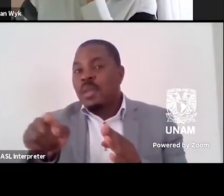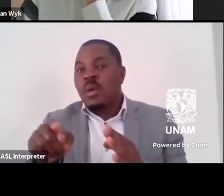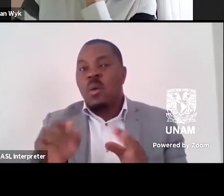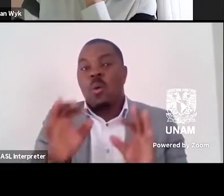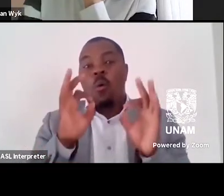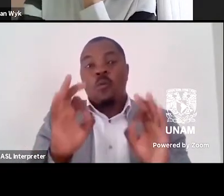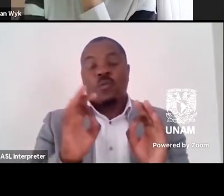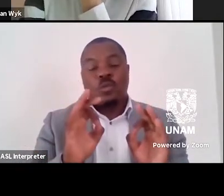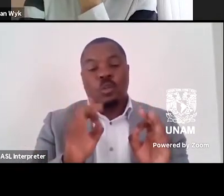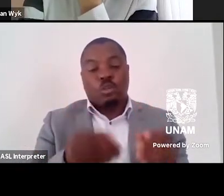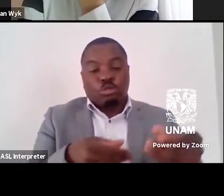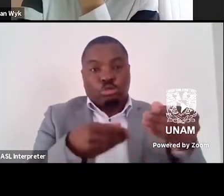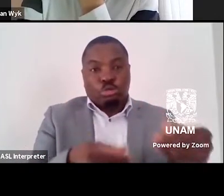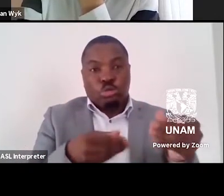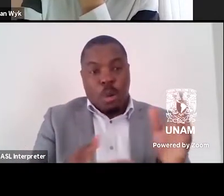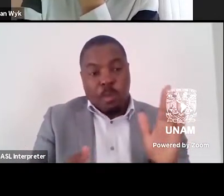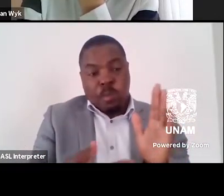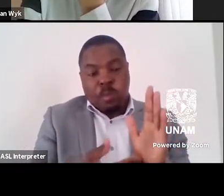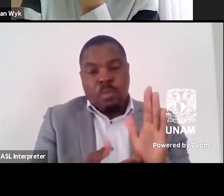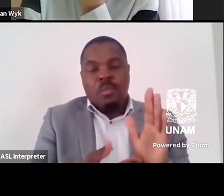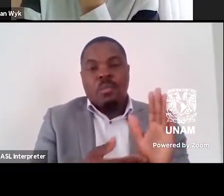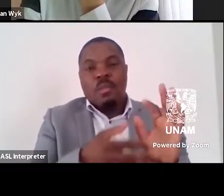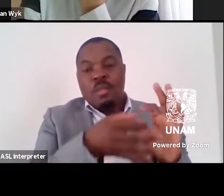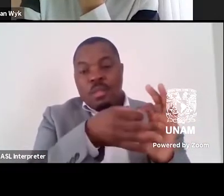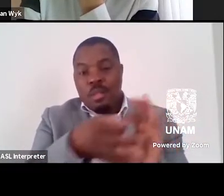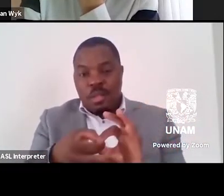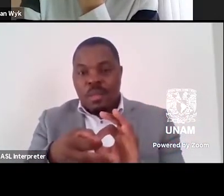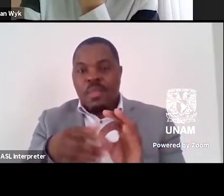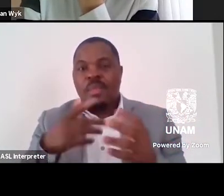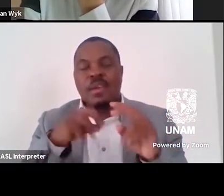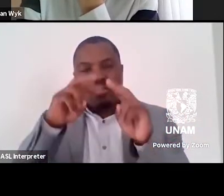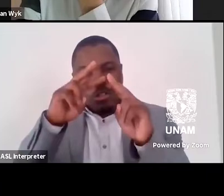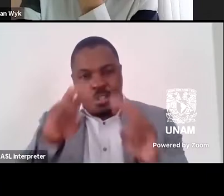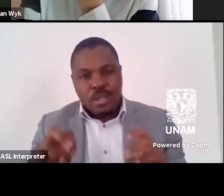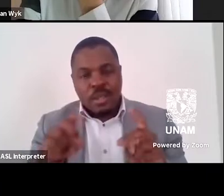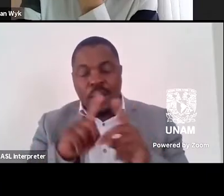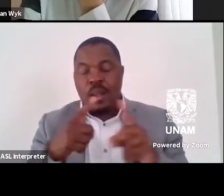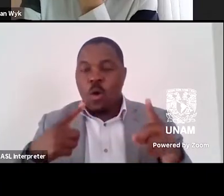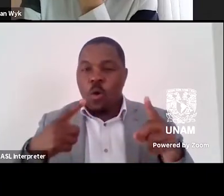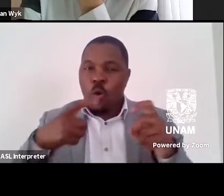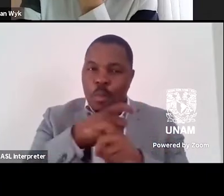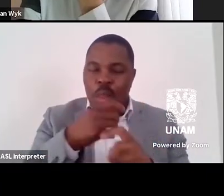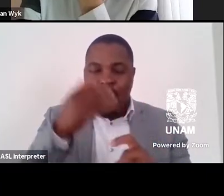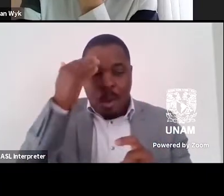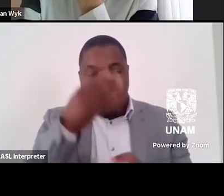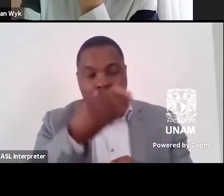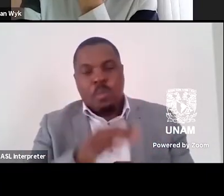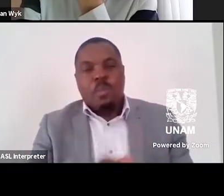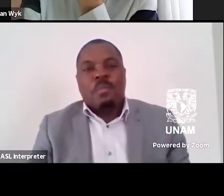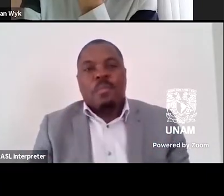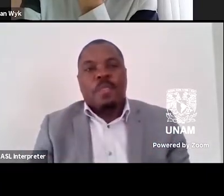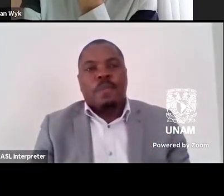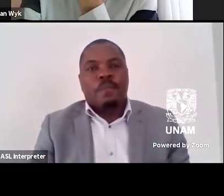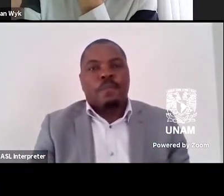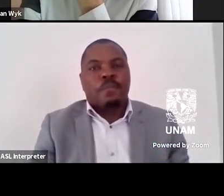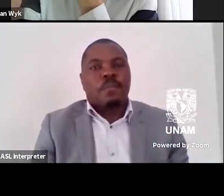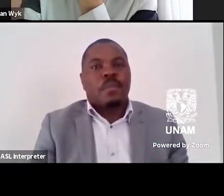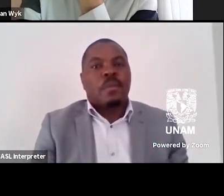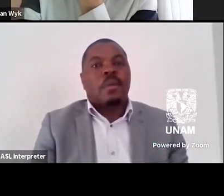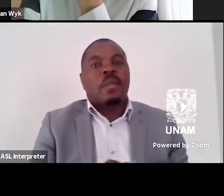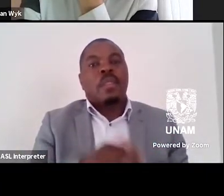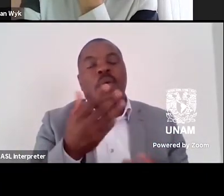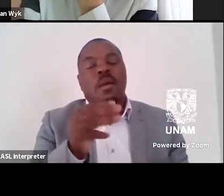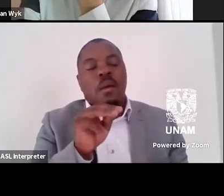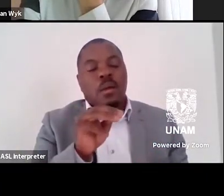documents and tales are entangled in the search for a common and complex memory. In this sense, the term to memory